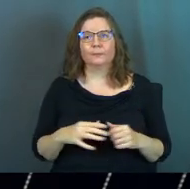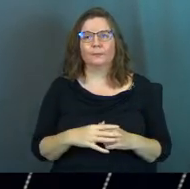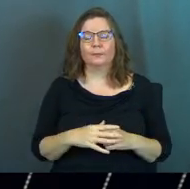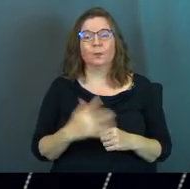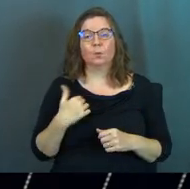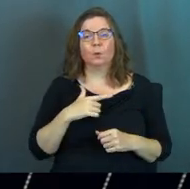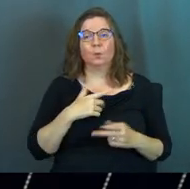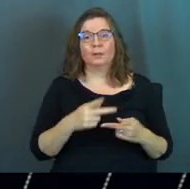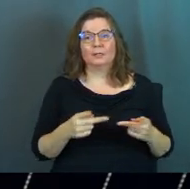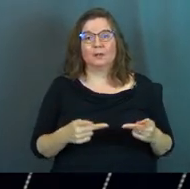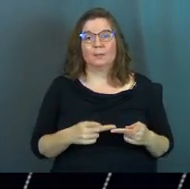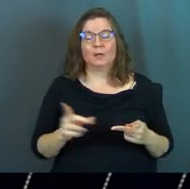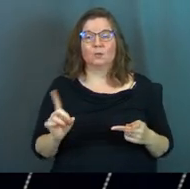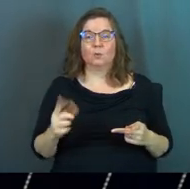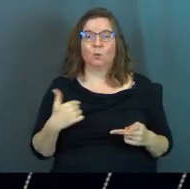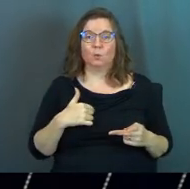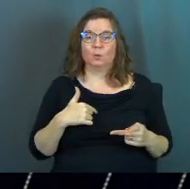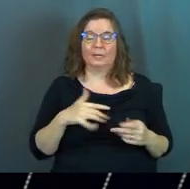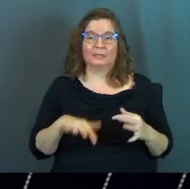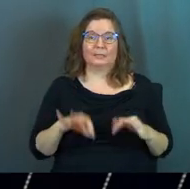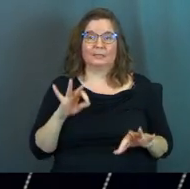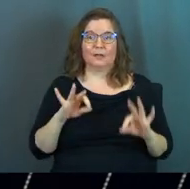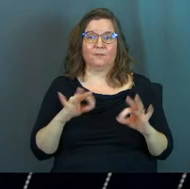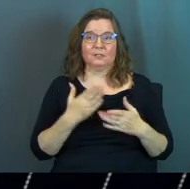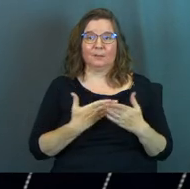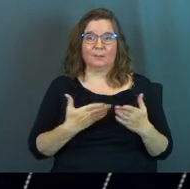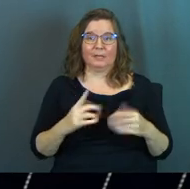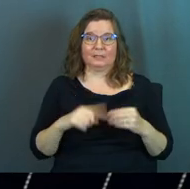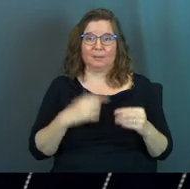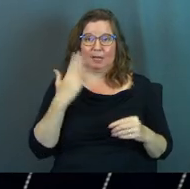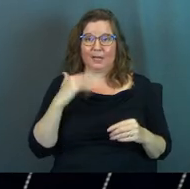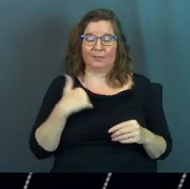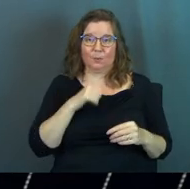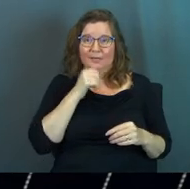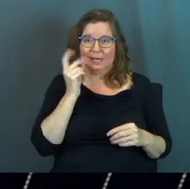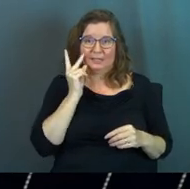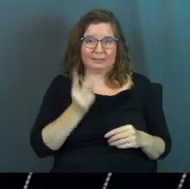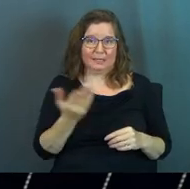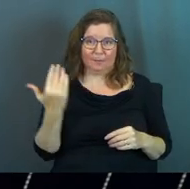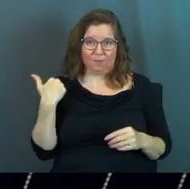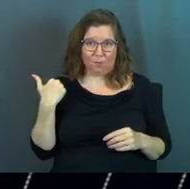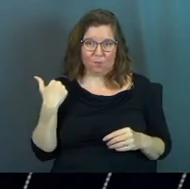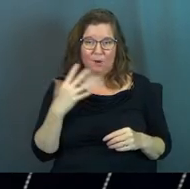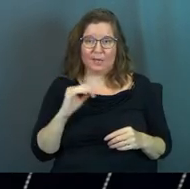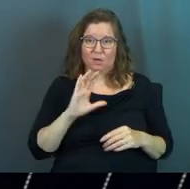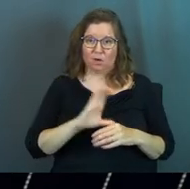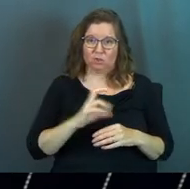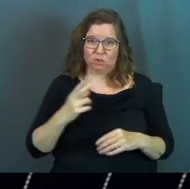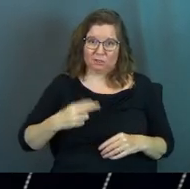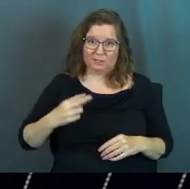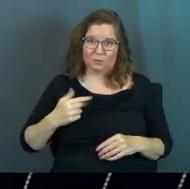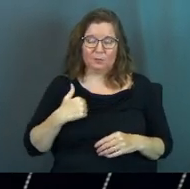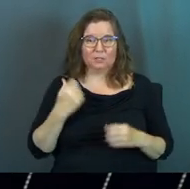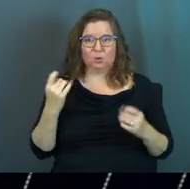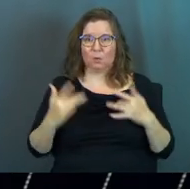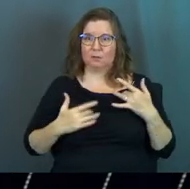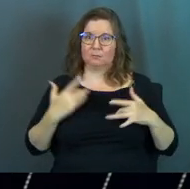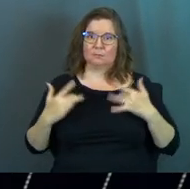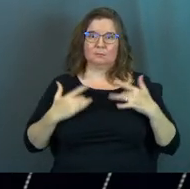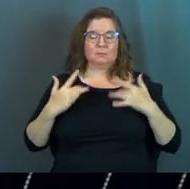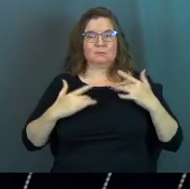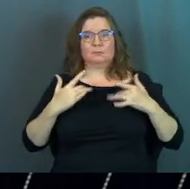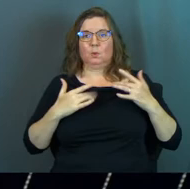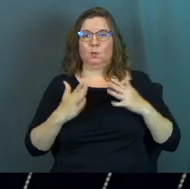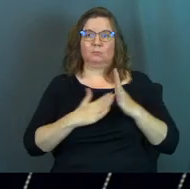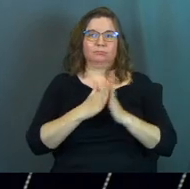But we were in this place where we had discovered some things about God that we hadn't seen before in our church history. We got so excited